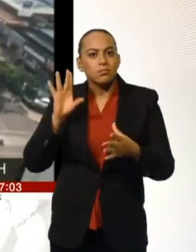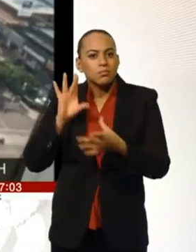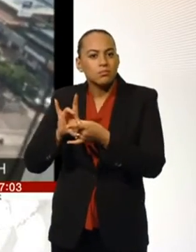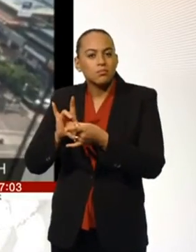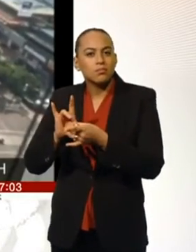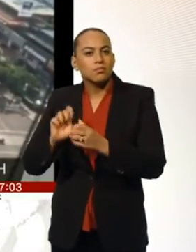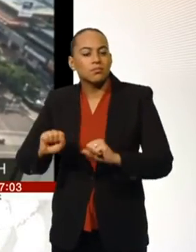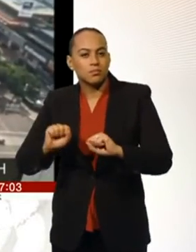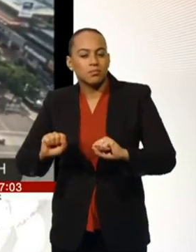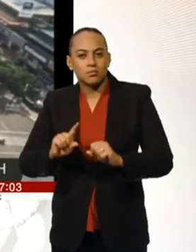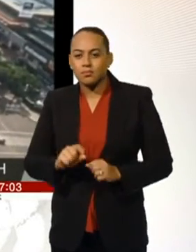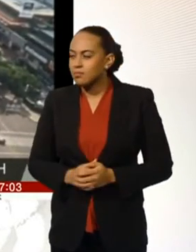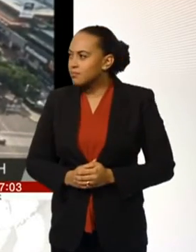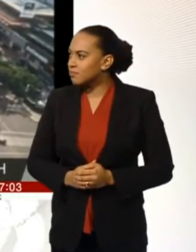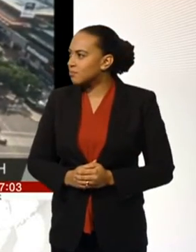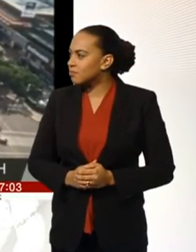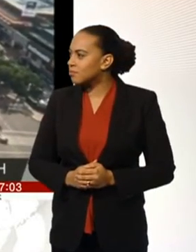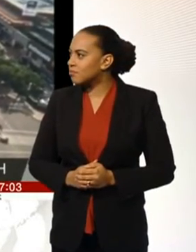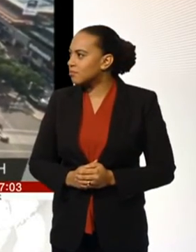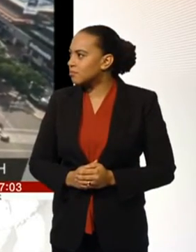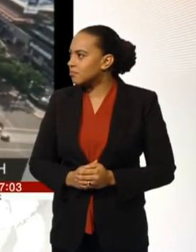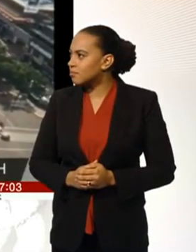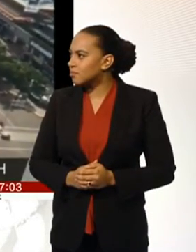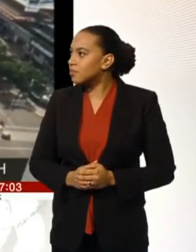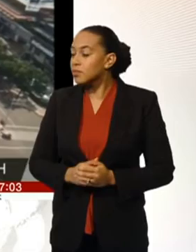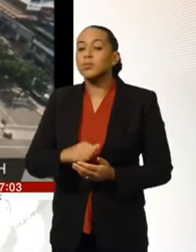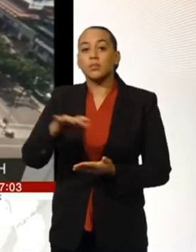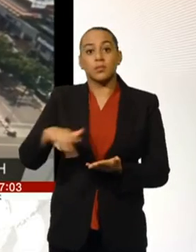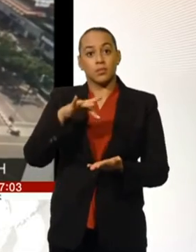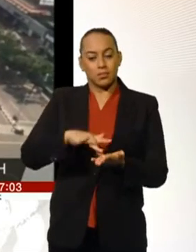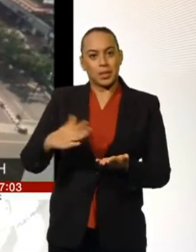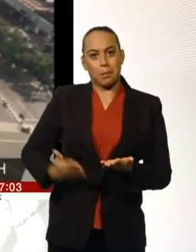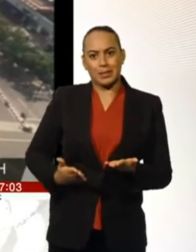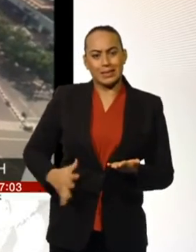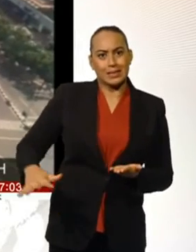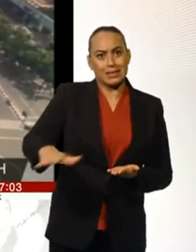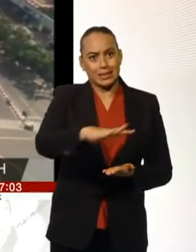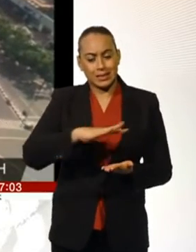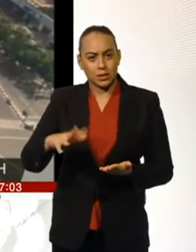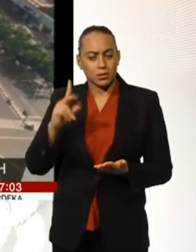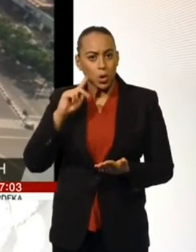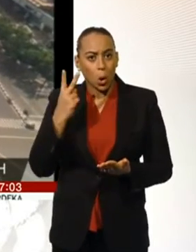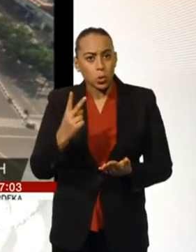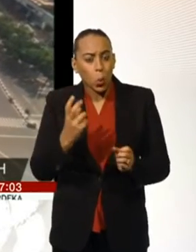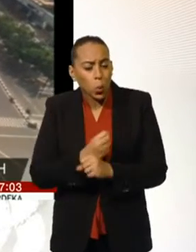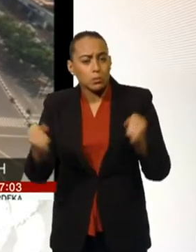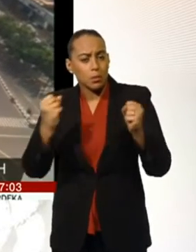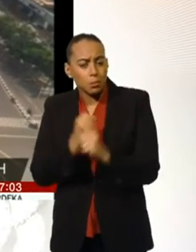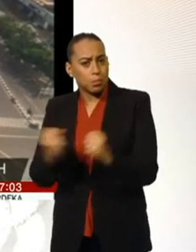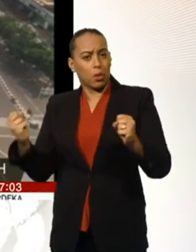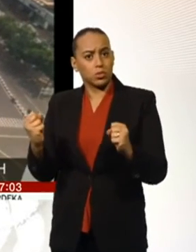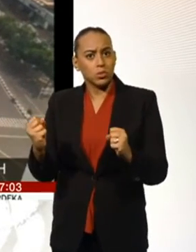central business district in Jakarta where an explosion, at least two explosions, have taken place